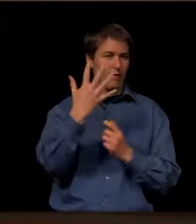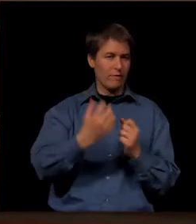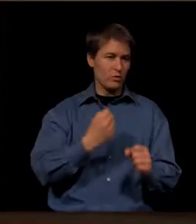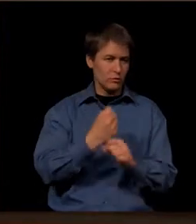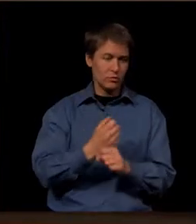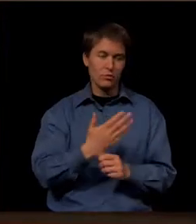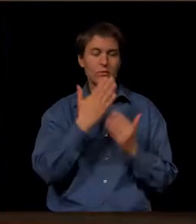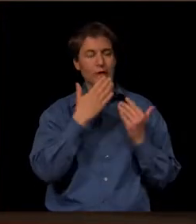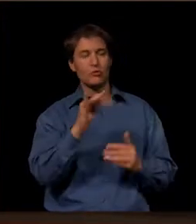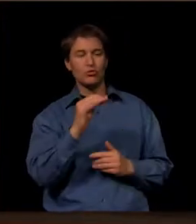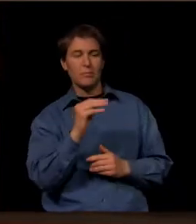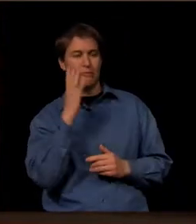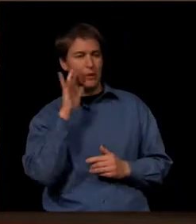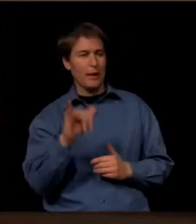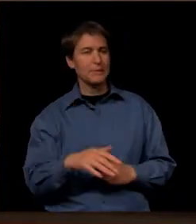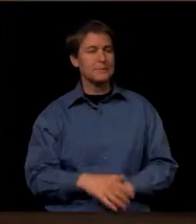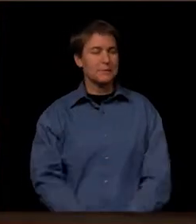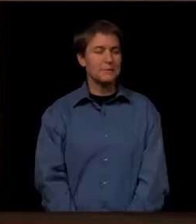thank you, Jim, for that.